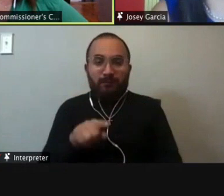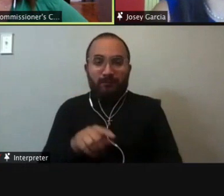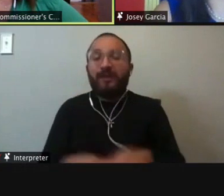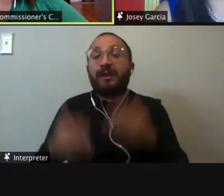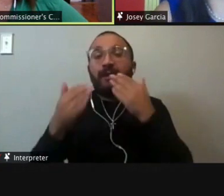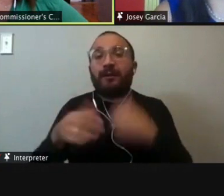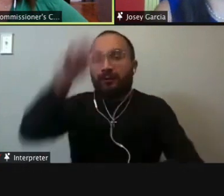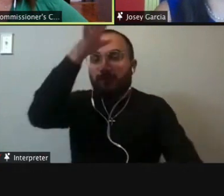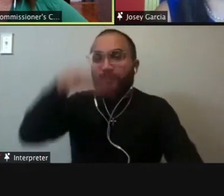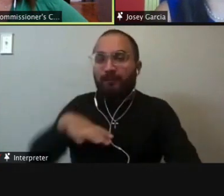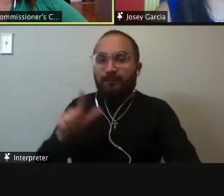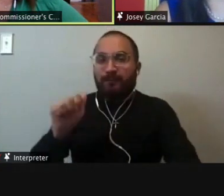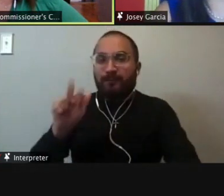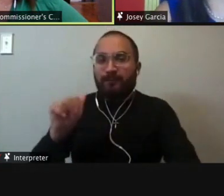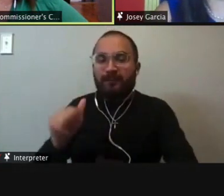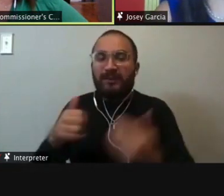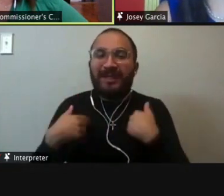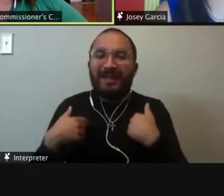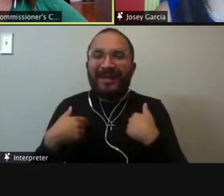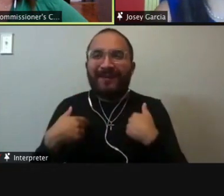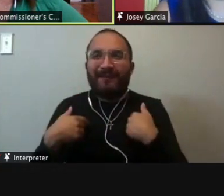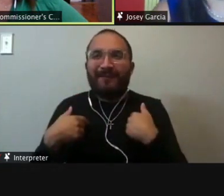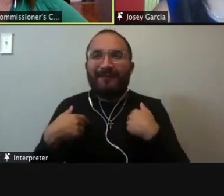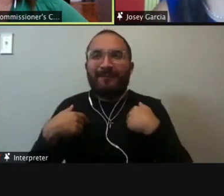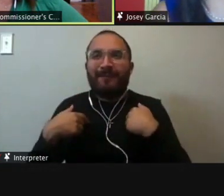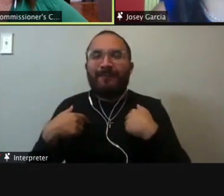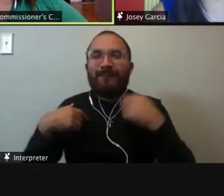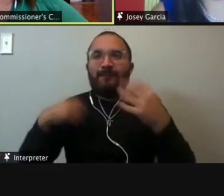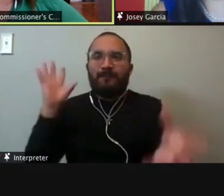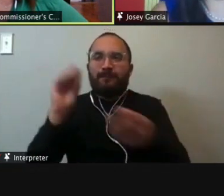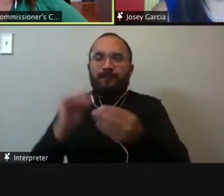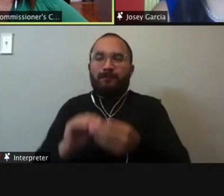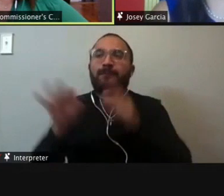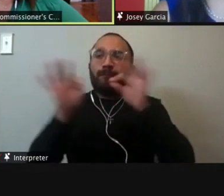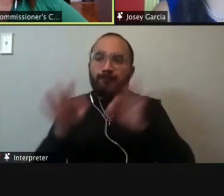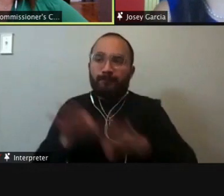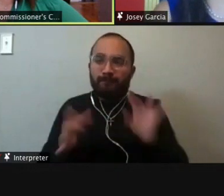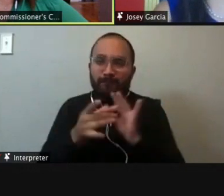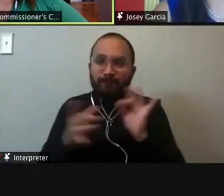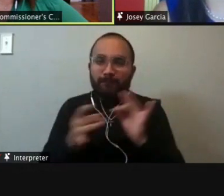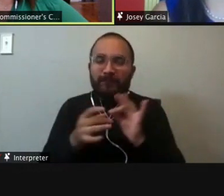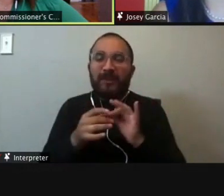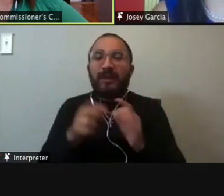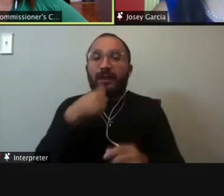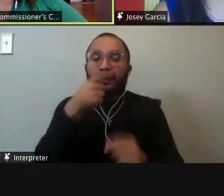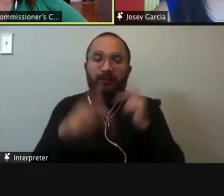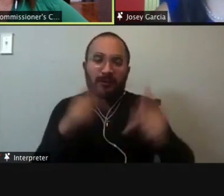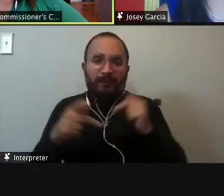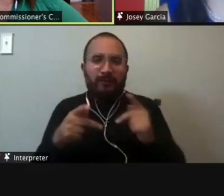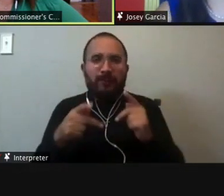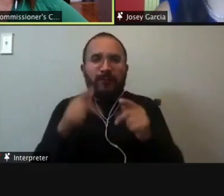Mr. Lara, do you have any closing comments and please tell the people why it's important to vote in the county